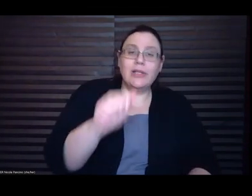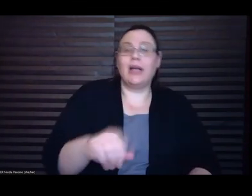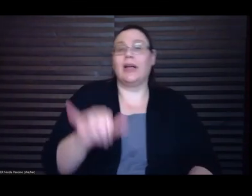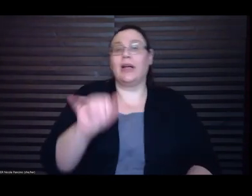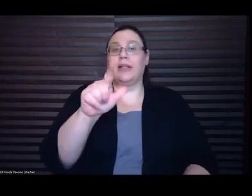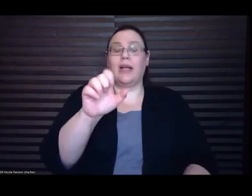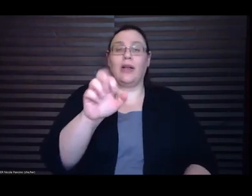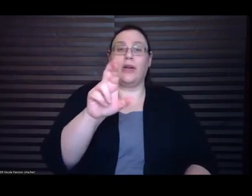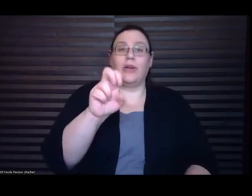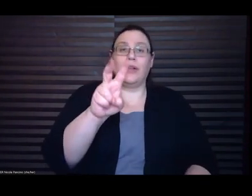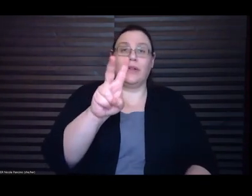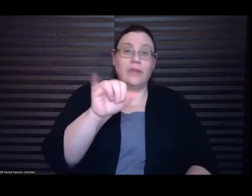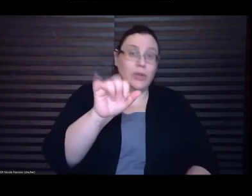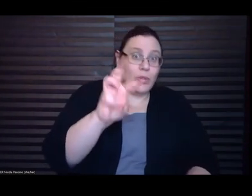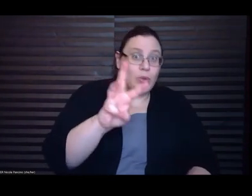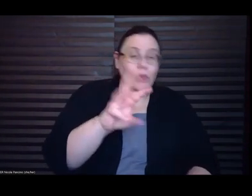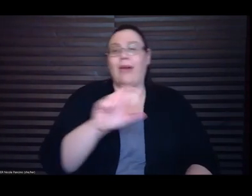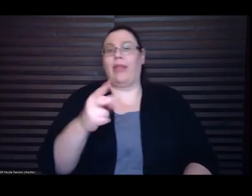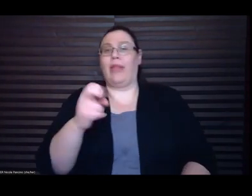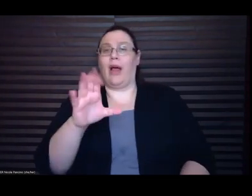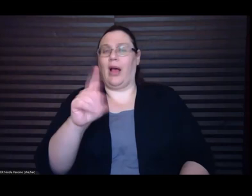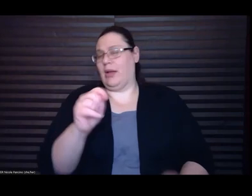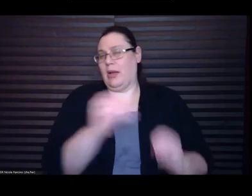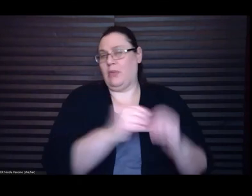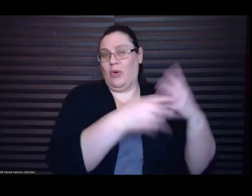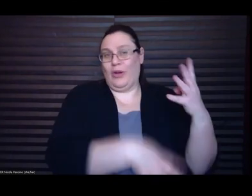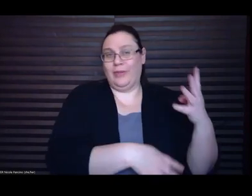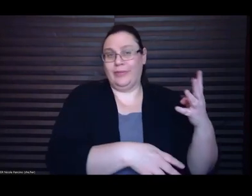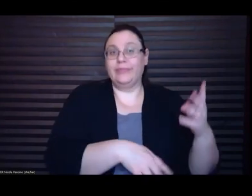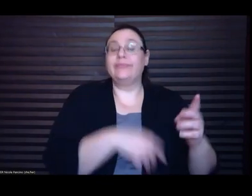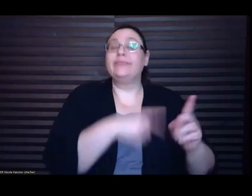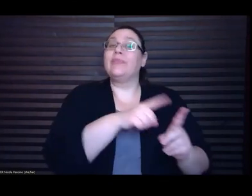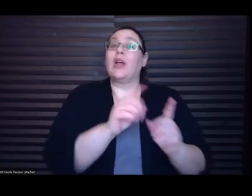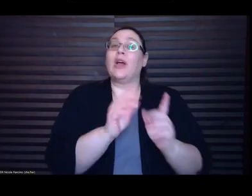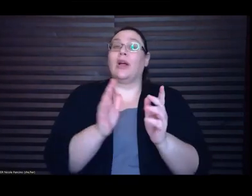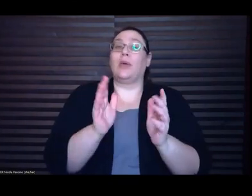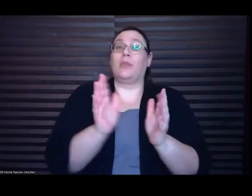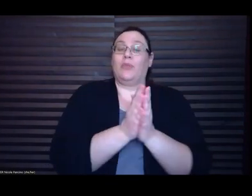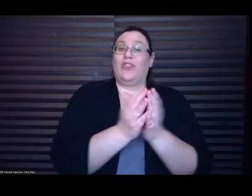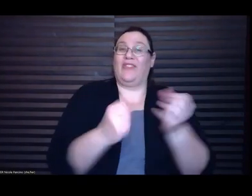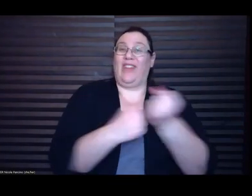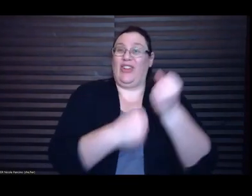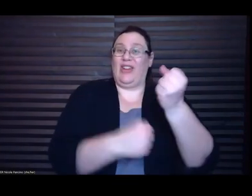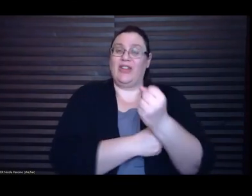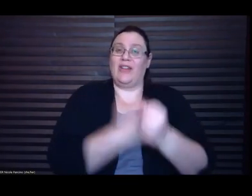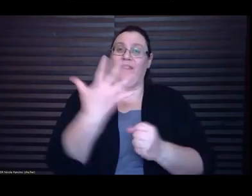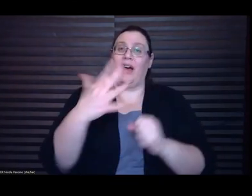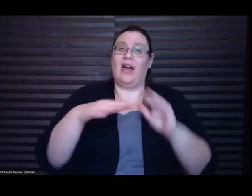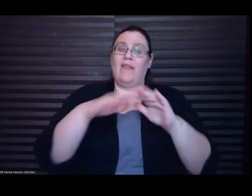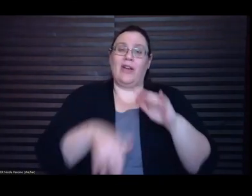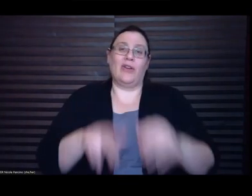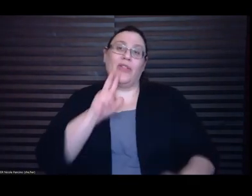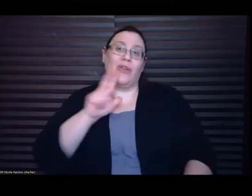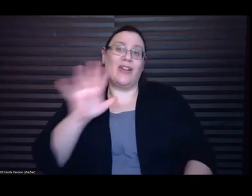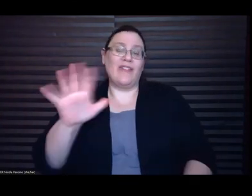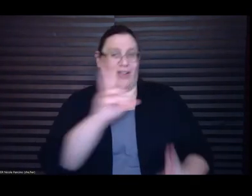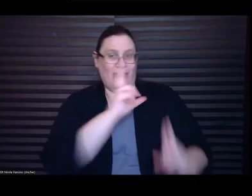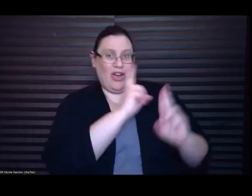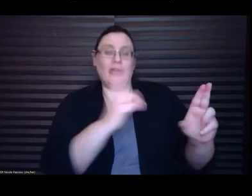Book Foundation 535 honoree, the recipient of the 2020 Kirkus Prize, Dylan Thomas Prize,